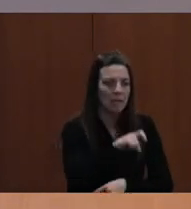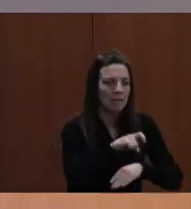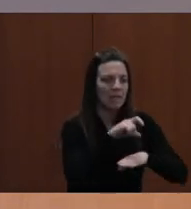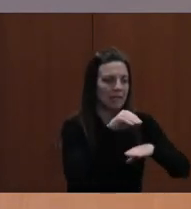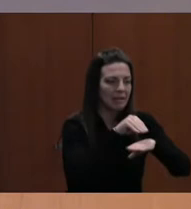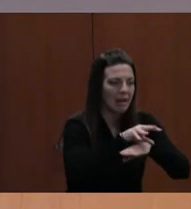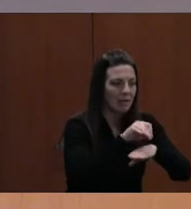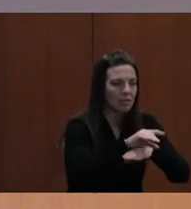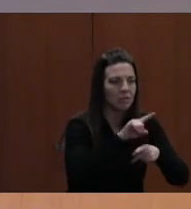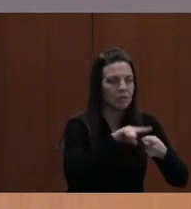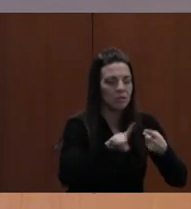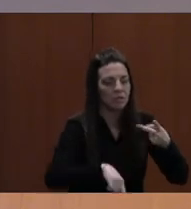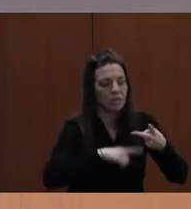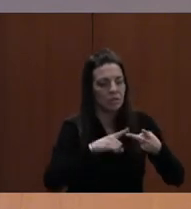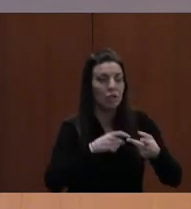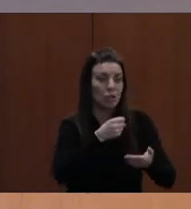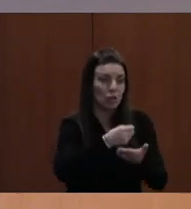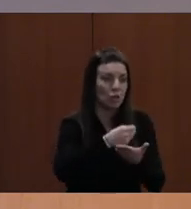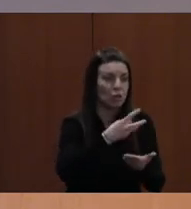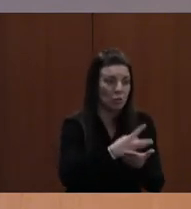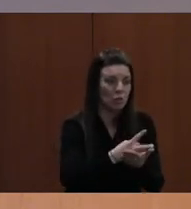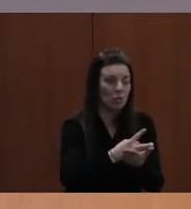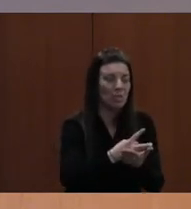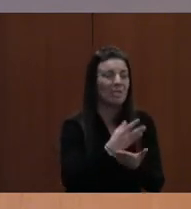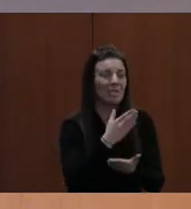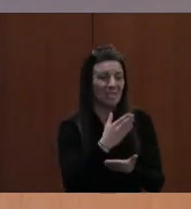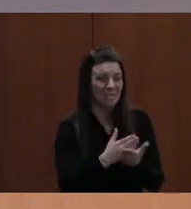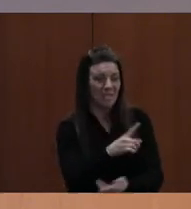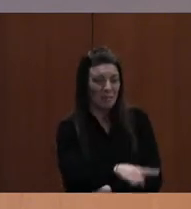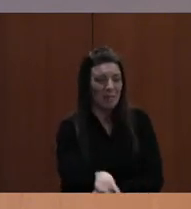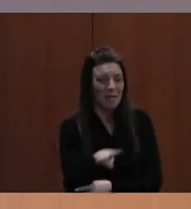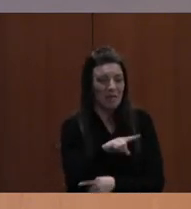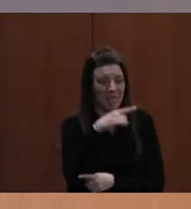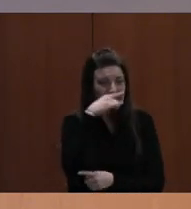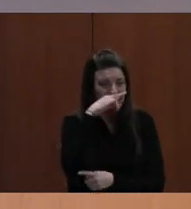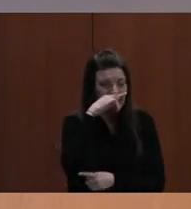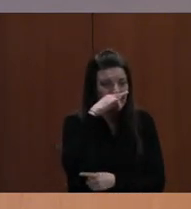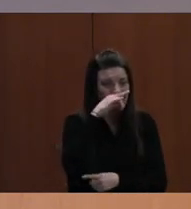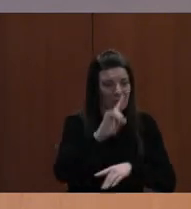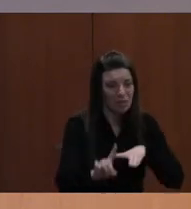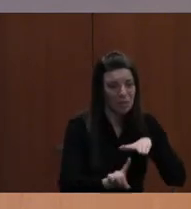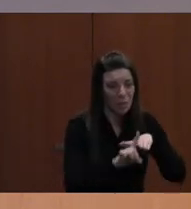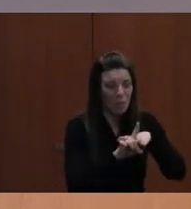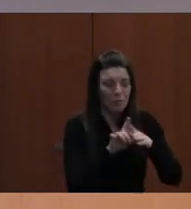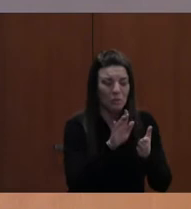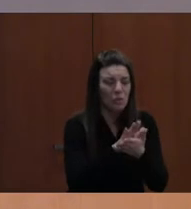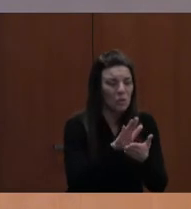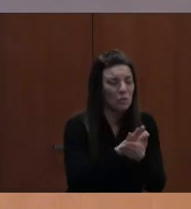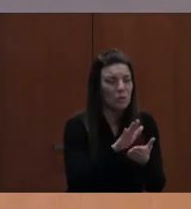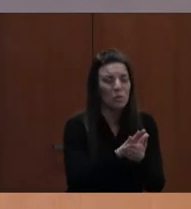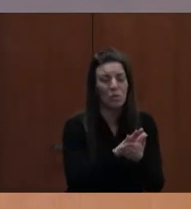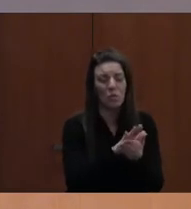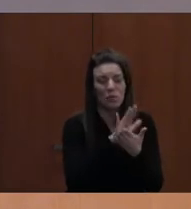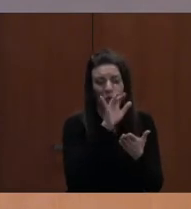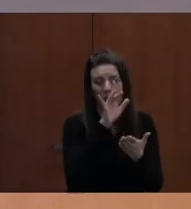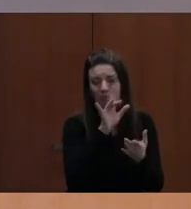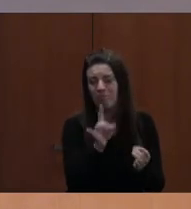workers. These kids, some of these kids are coming to school today with situations that